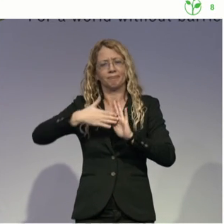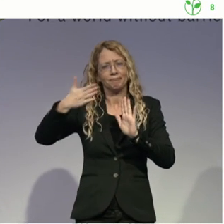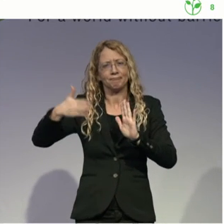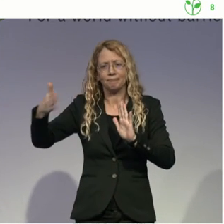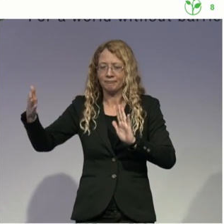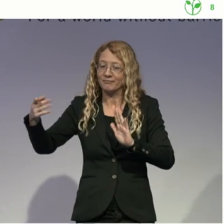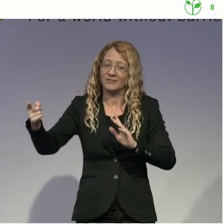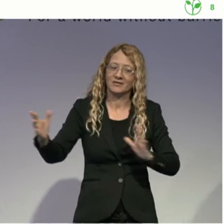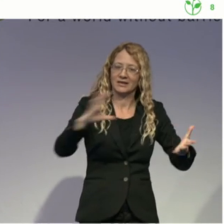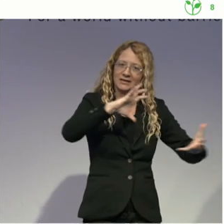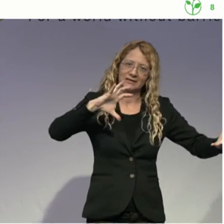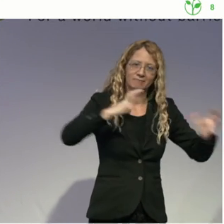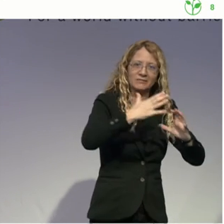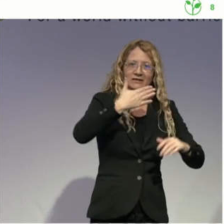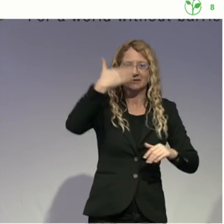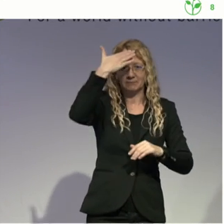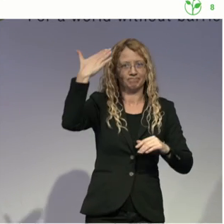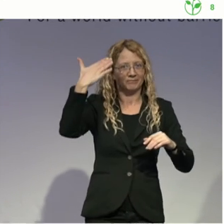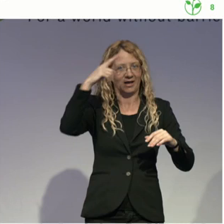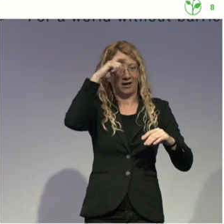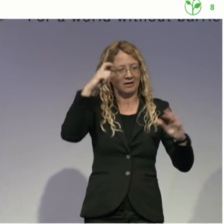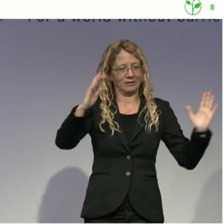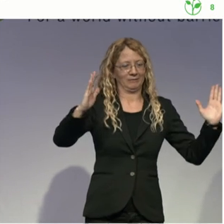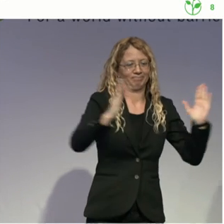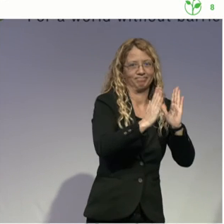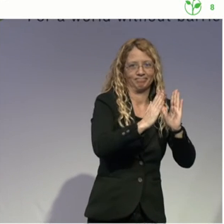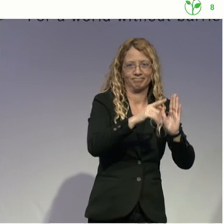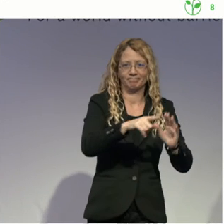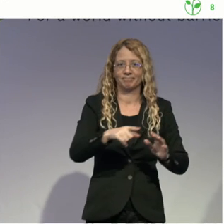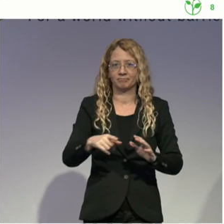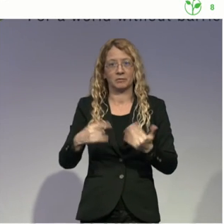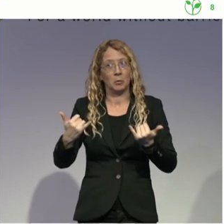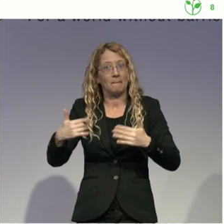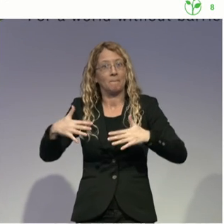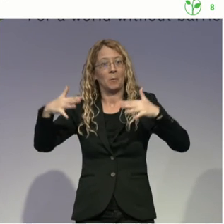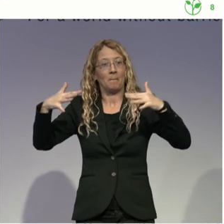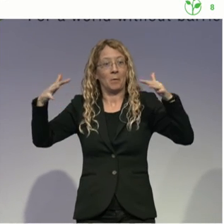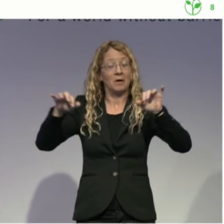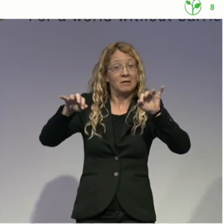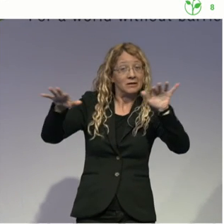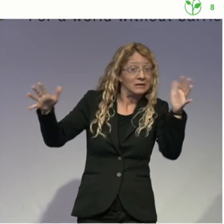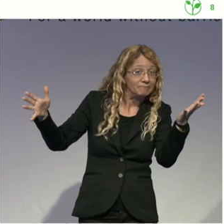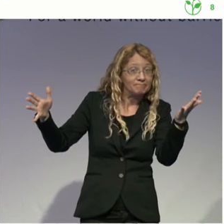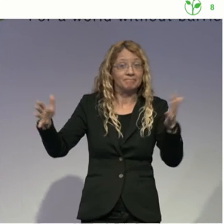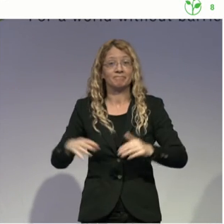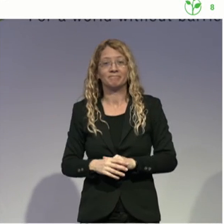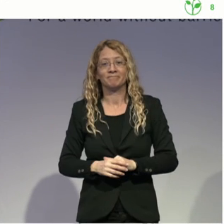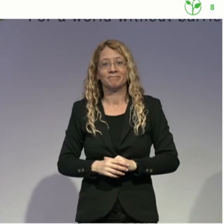replication strategy. Once we have demonstrated that this process has been effective